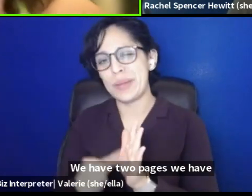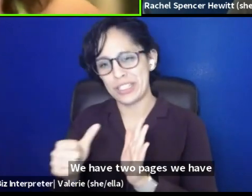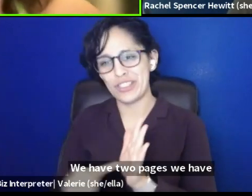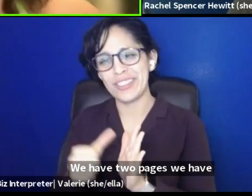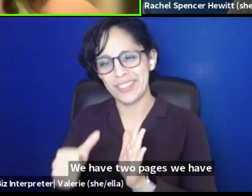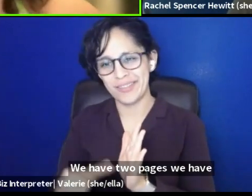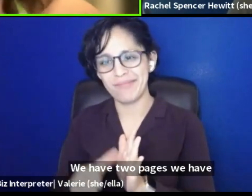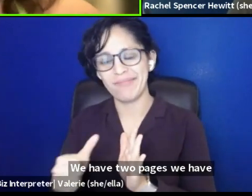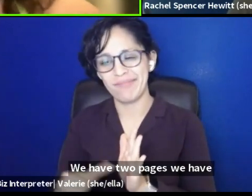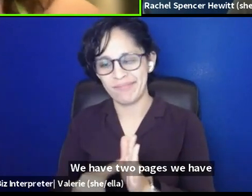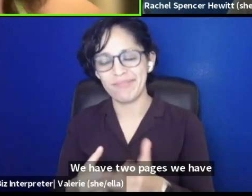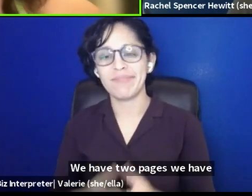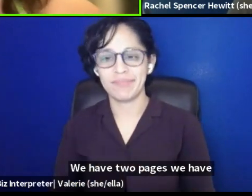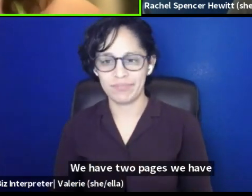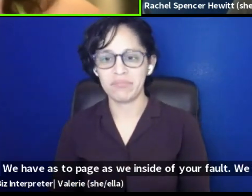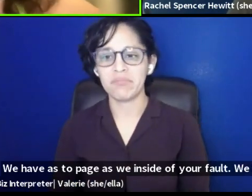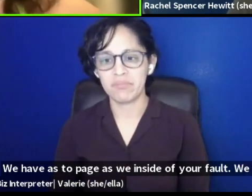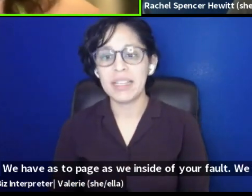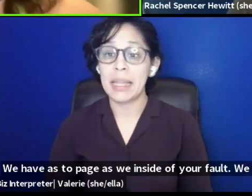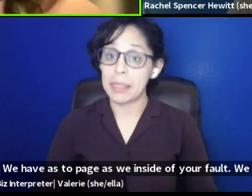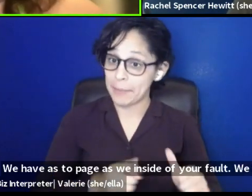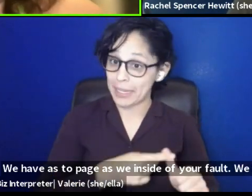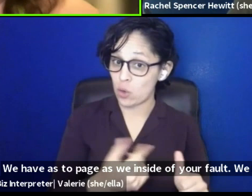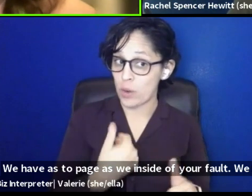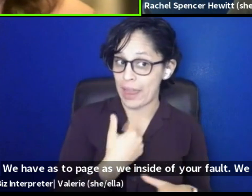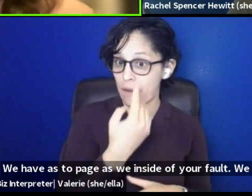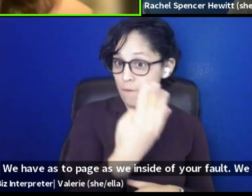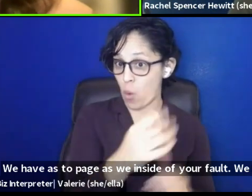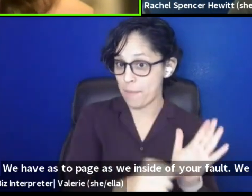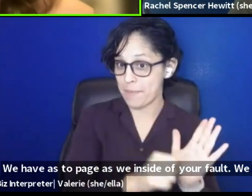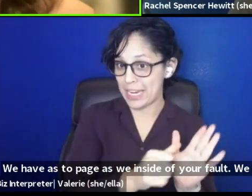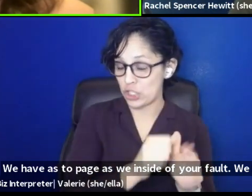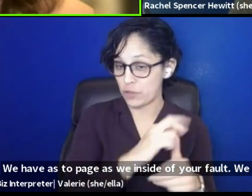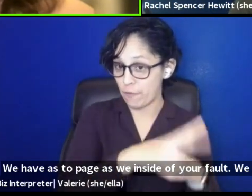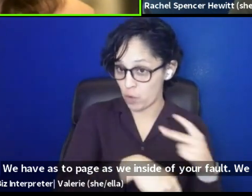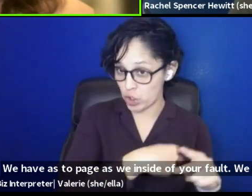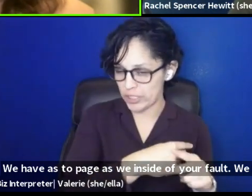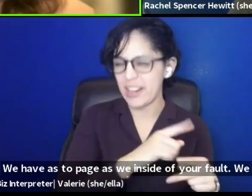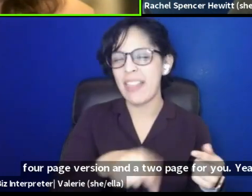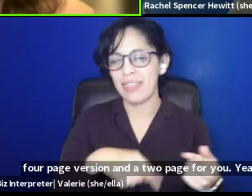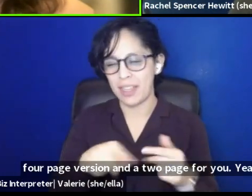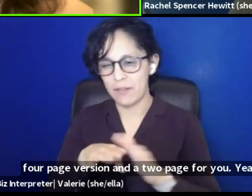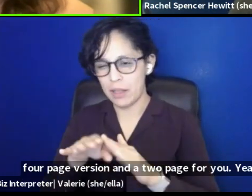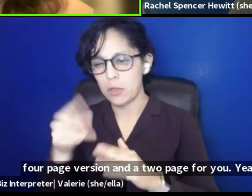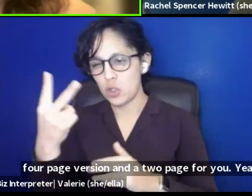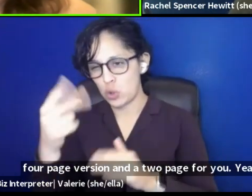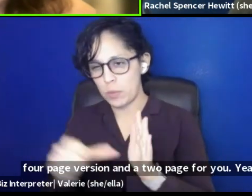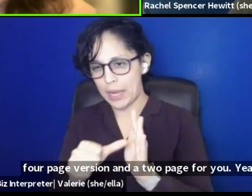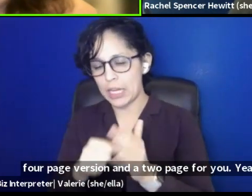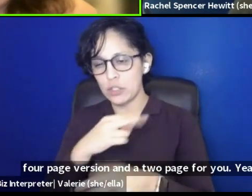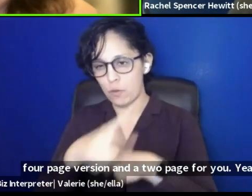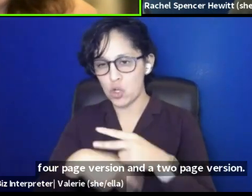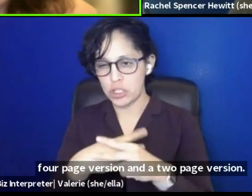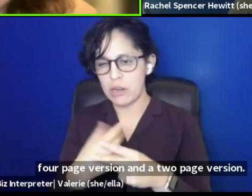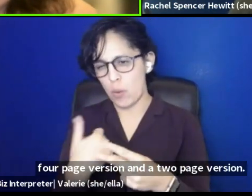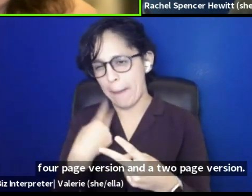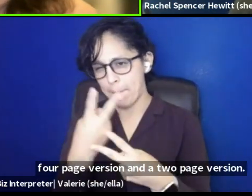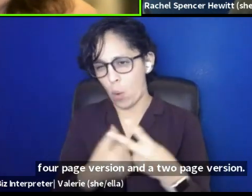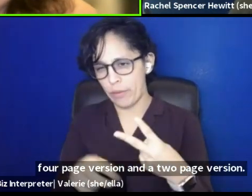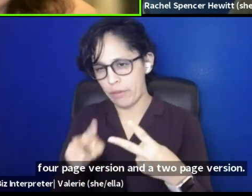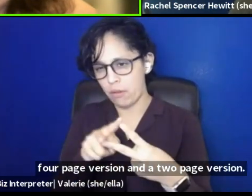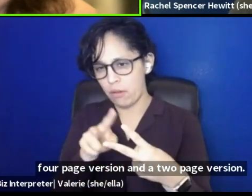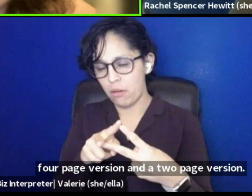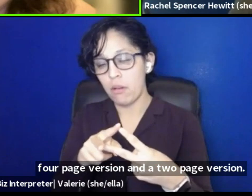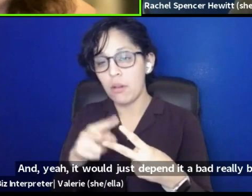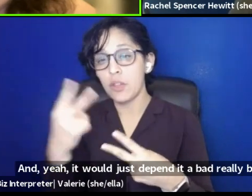inside of baseball, we had a four-page version and a two-page version and, um, yeah, it would just depend it about really the two-page